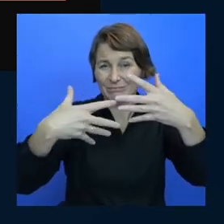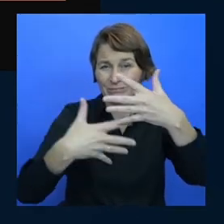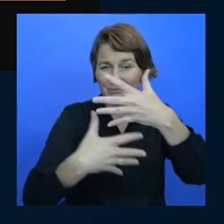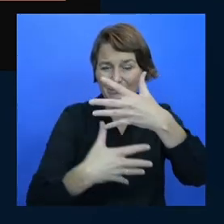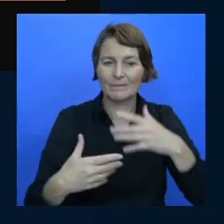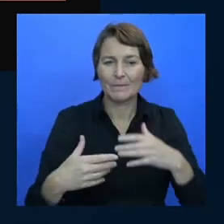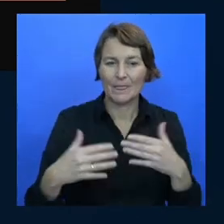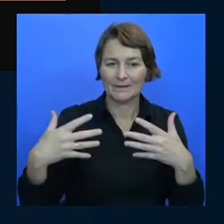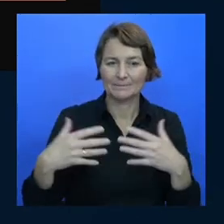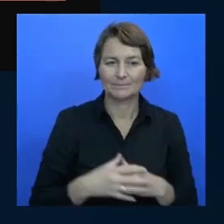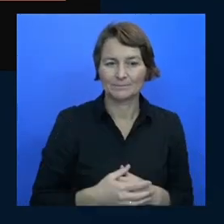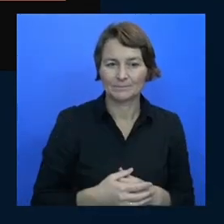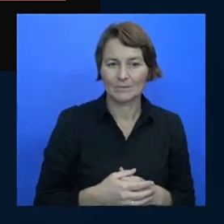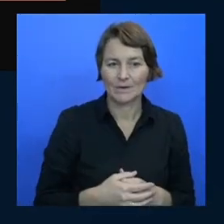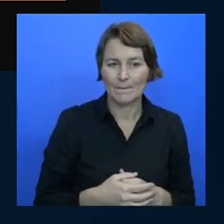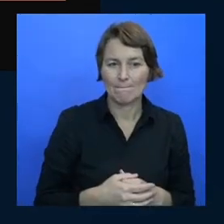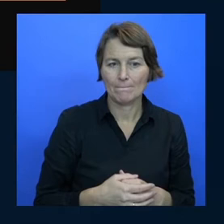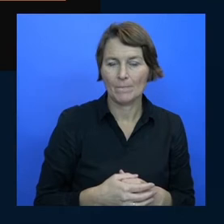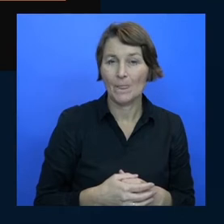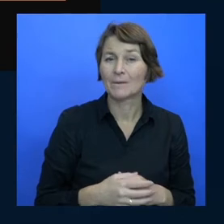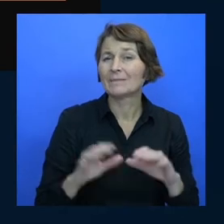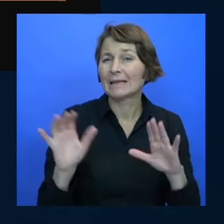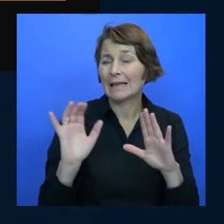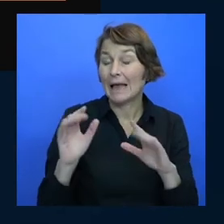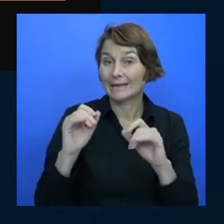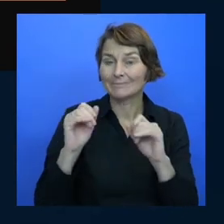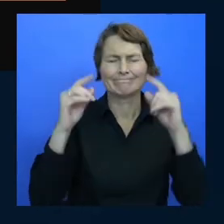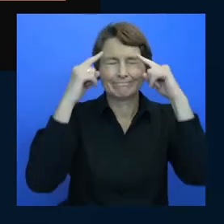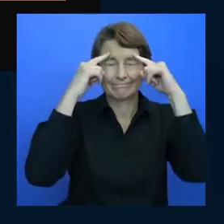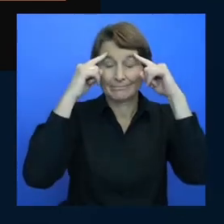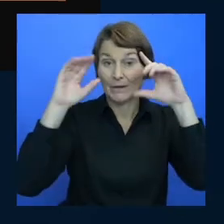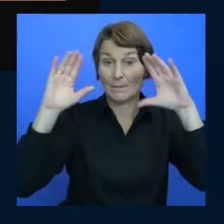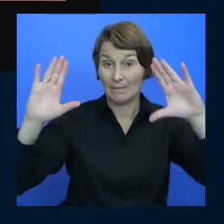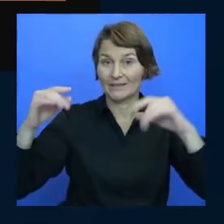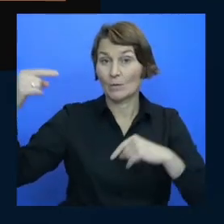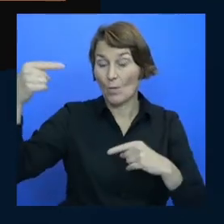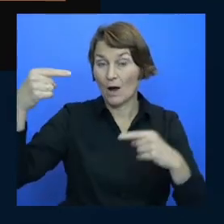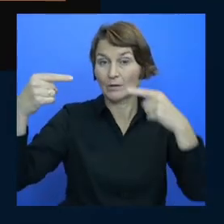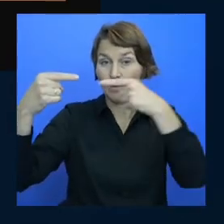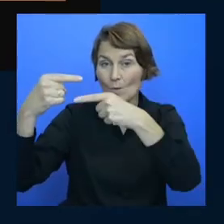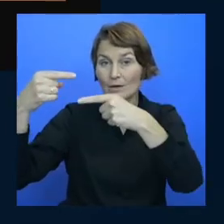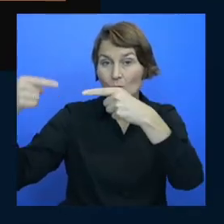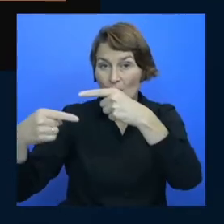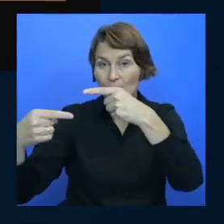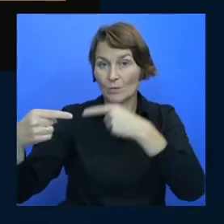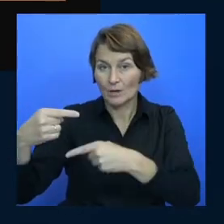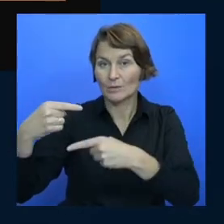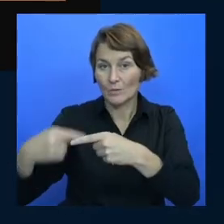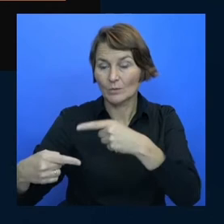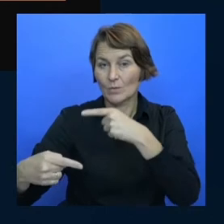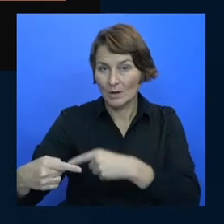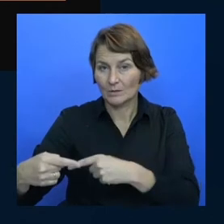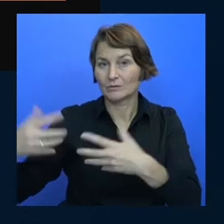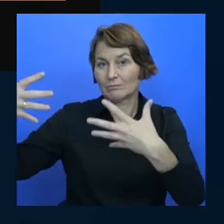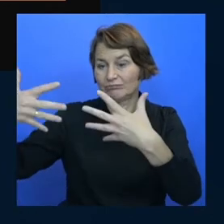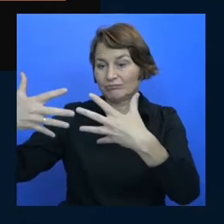like like if you're looking at a picture one line comes and then another line comes and then another line and they interleave like like